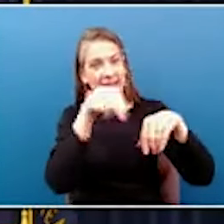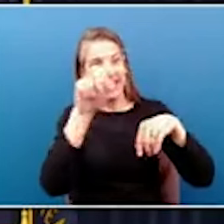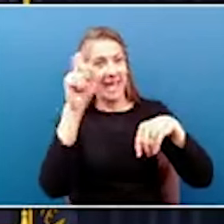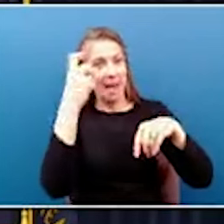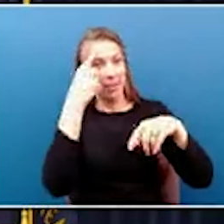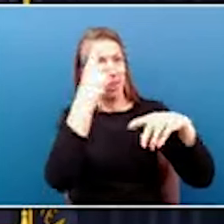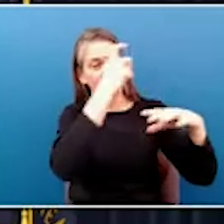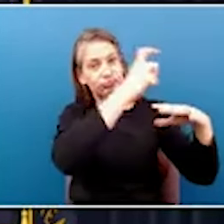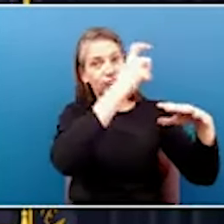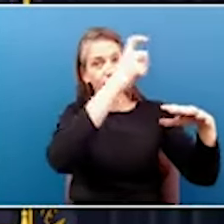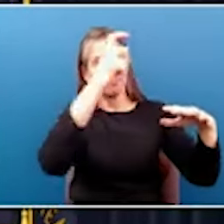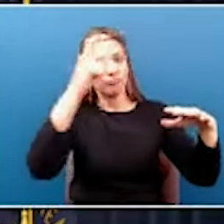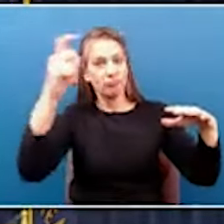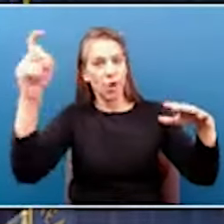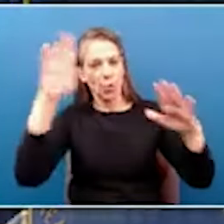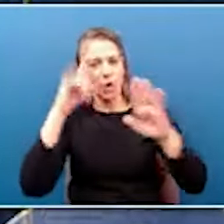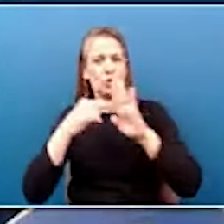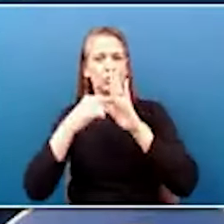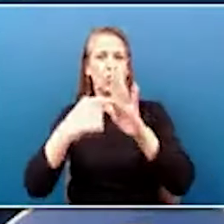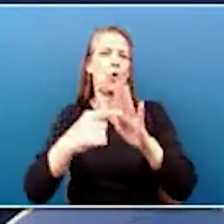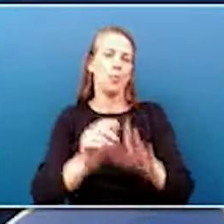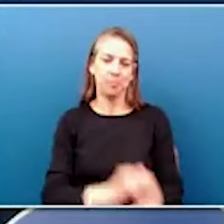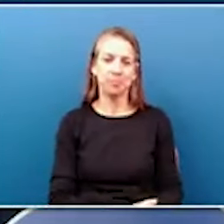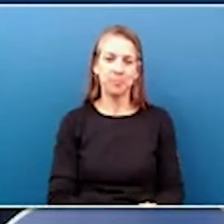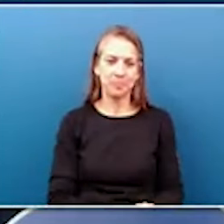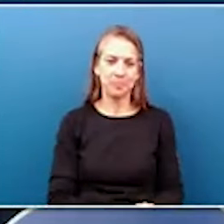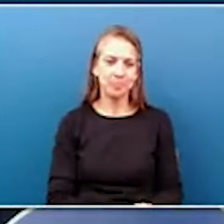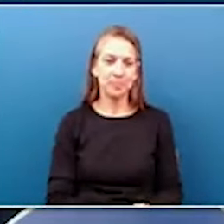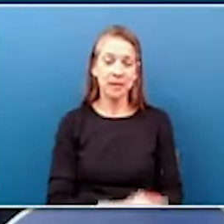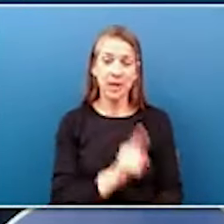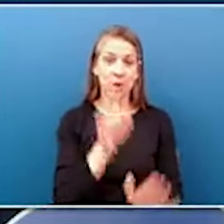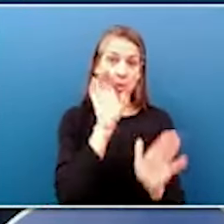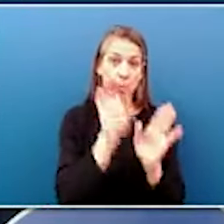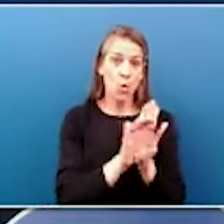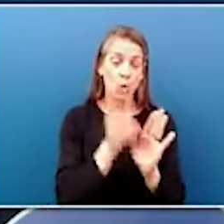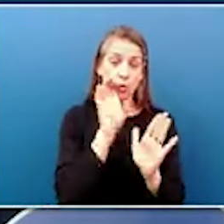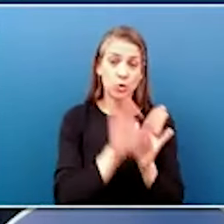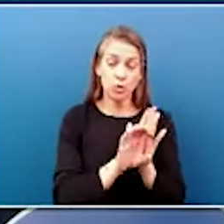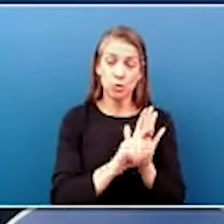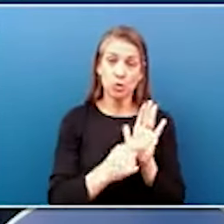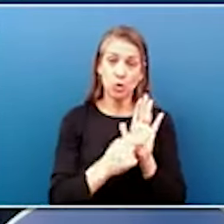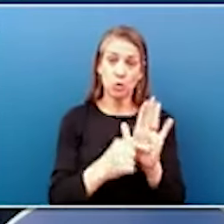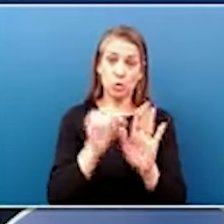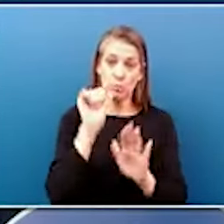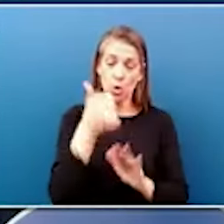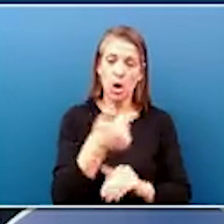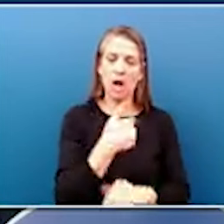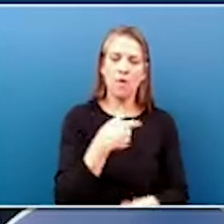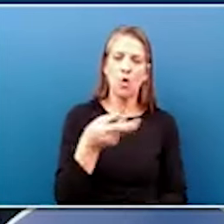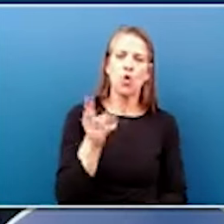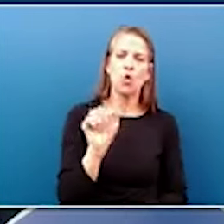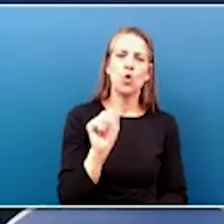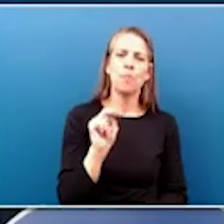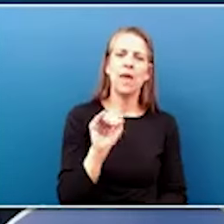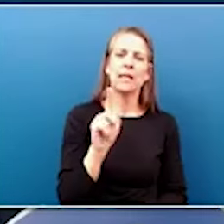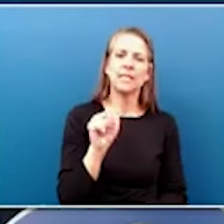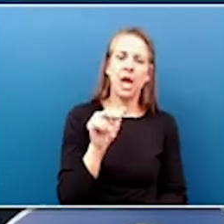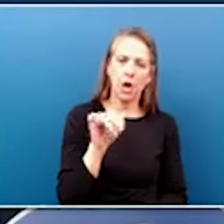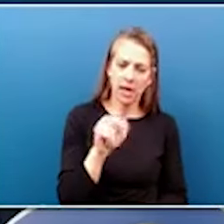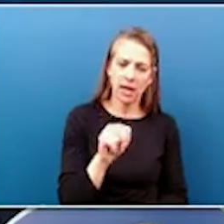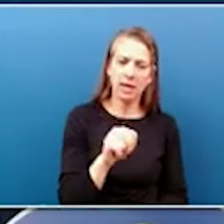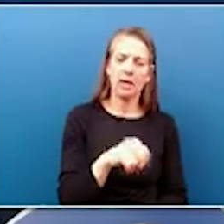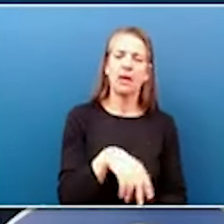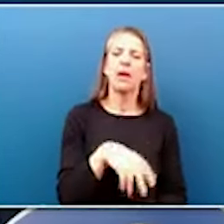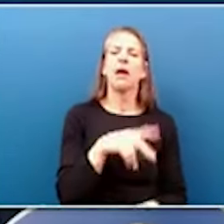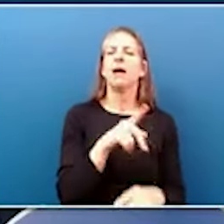will be unveiled. The portraits being unveiled tomorrow include humanitarian Parkinson's research advocate and partner